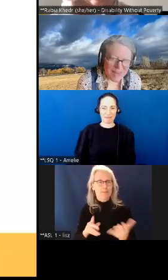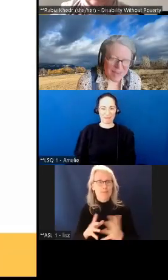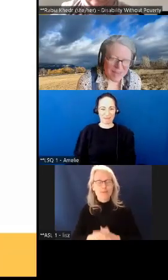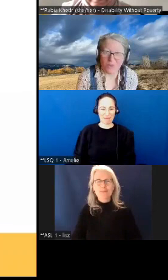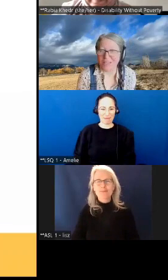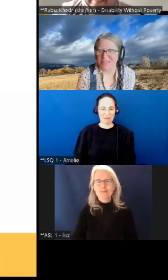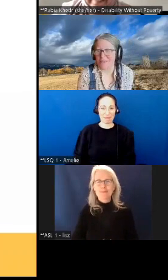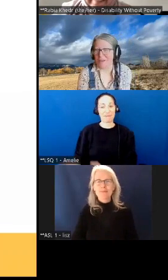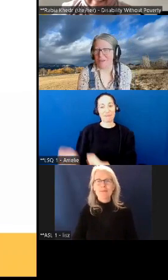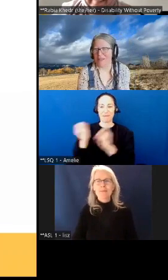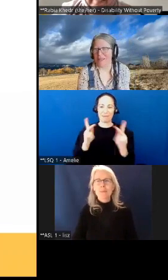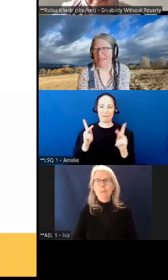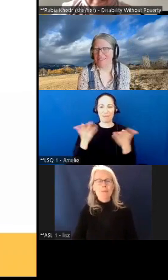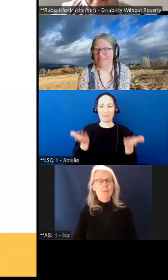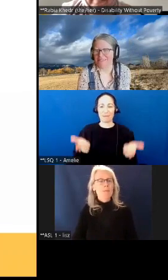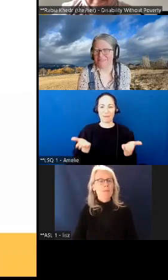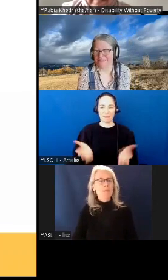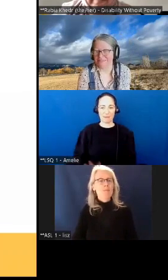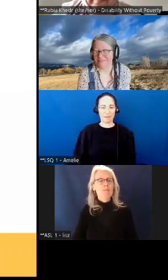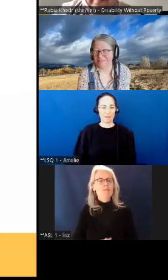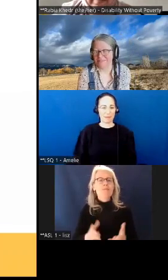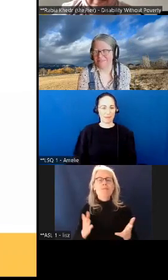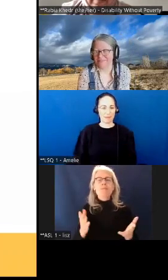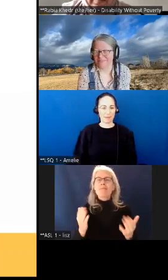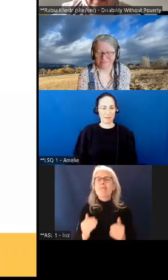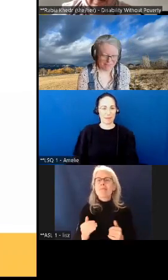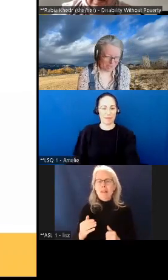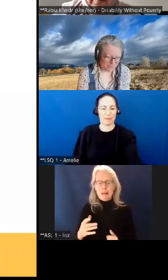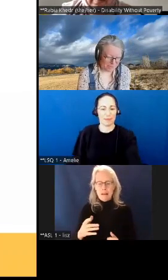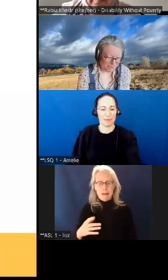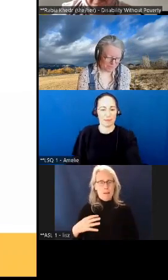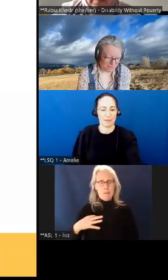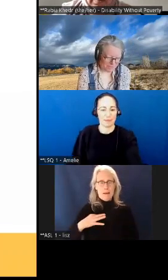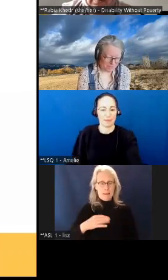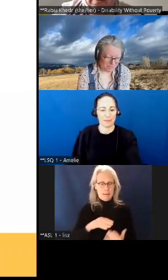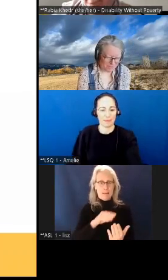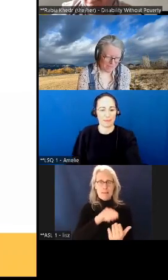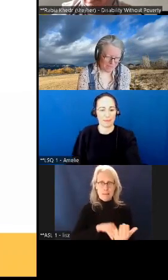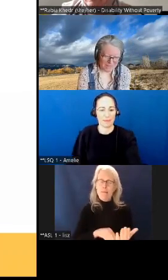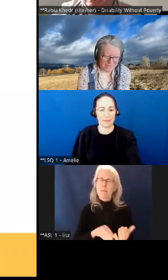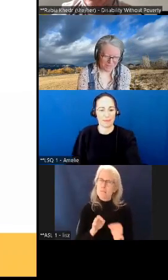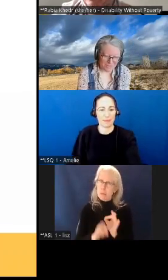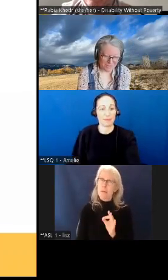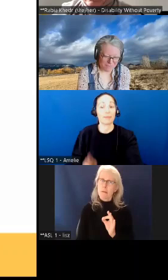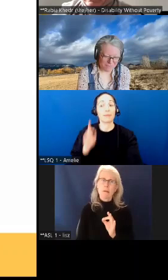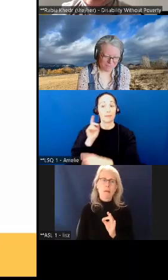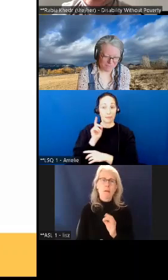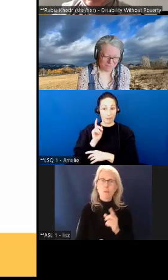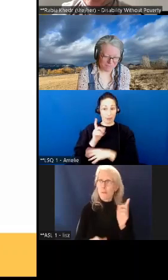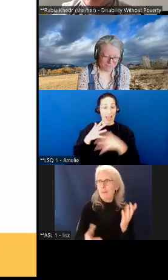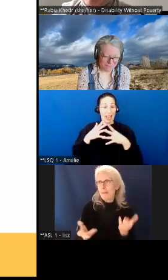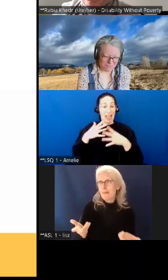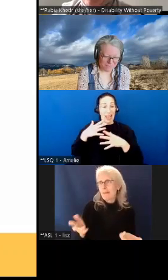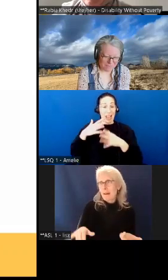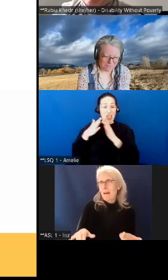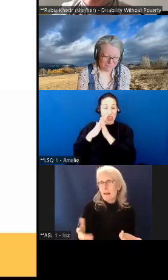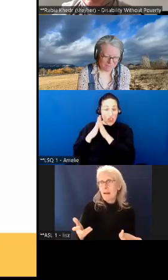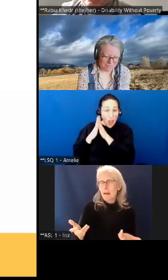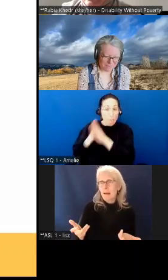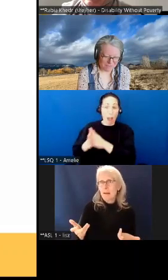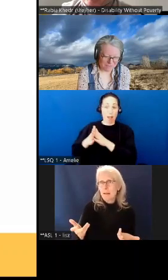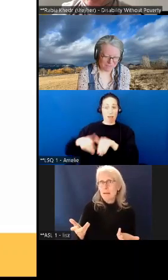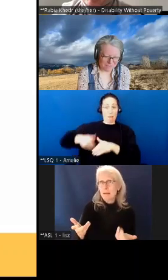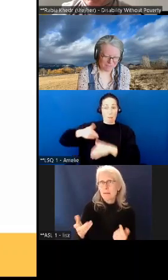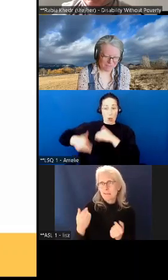the next one is simple application um yeah and simple application covers off a